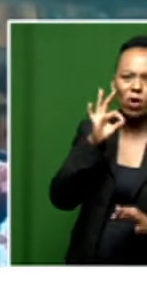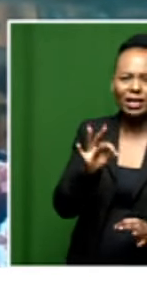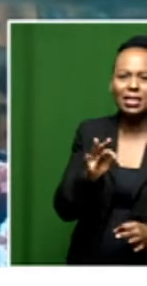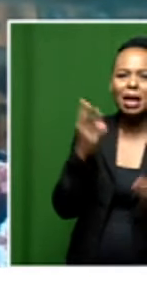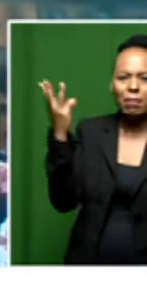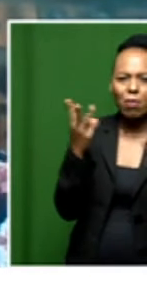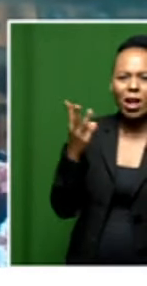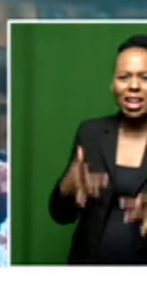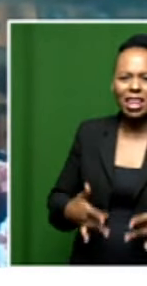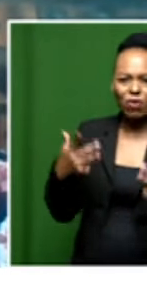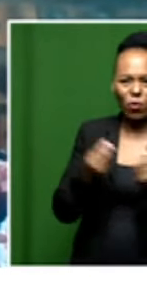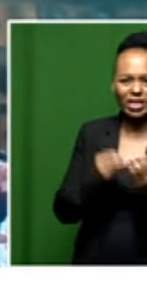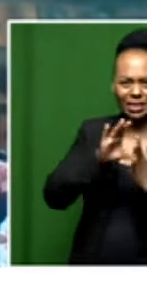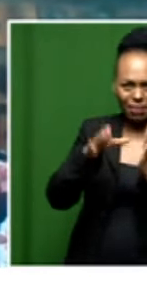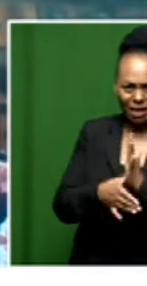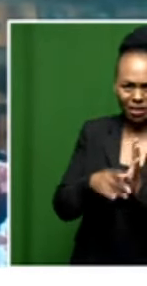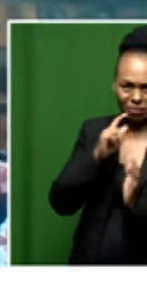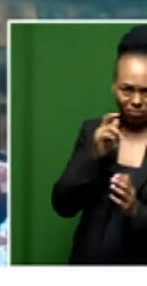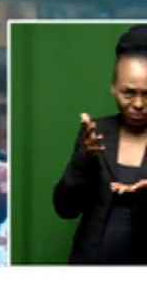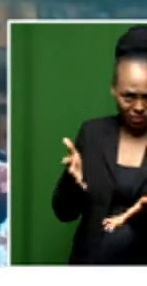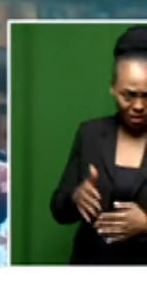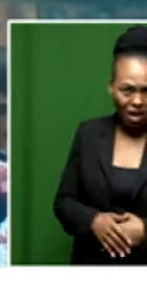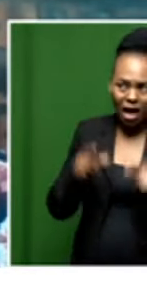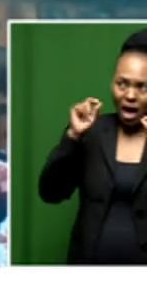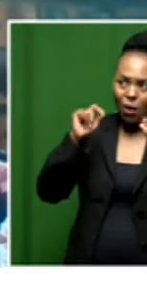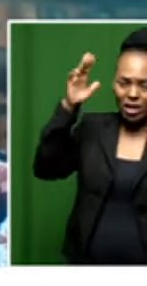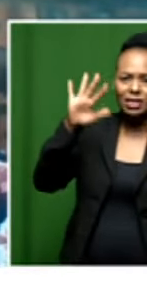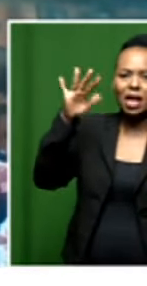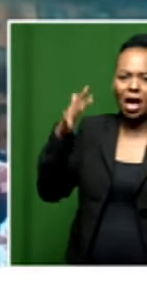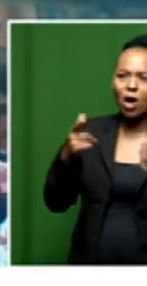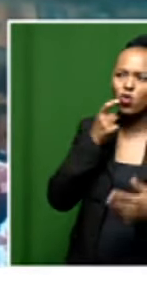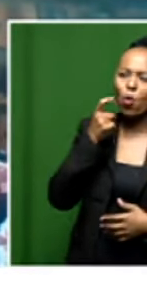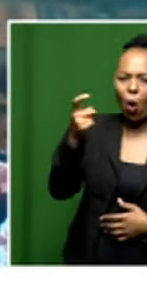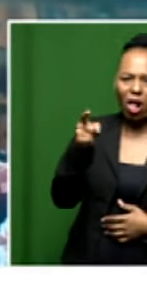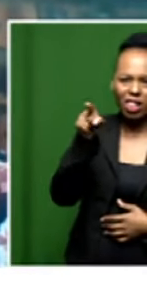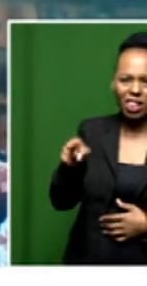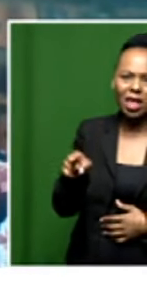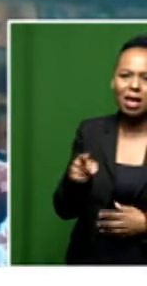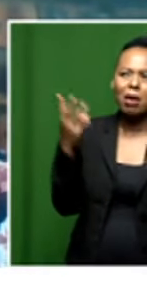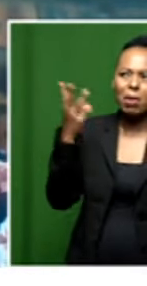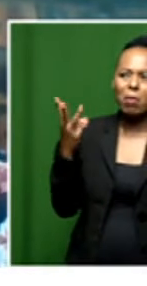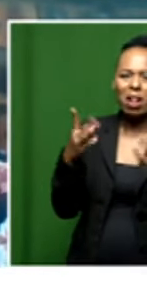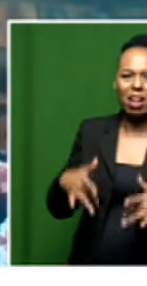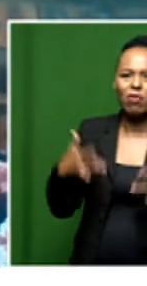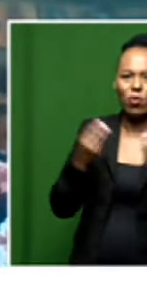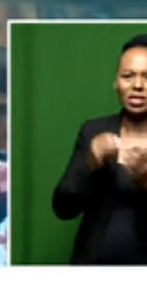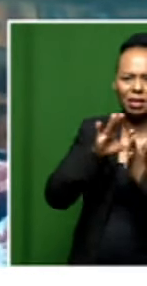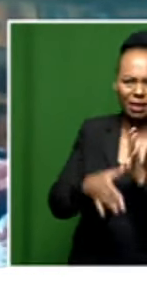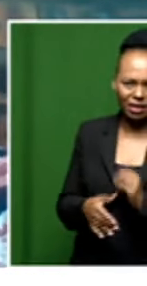living with disabilities. So, is there any awareness being raised with regards to how we refer to people living with disabilities?